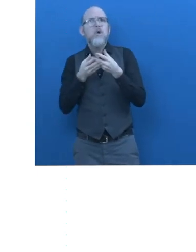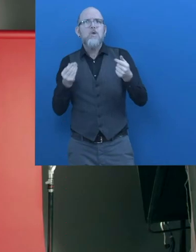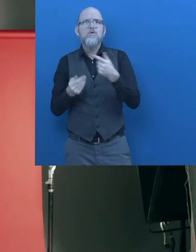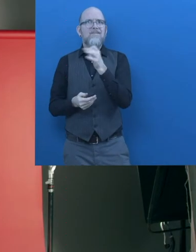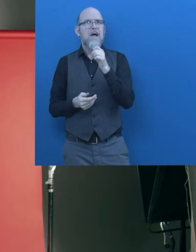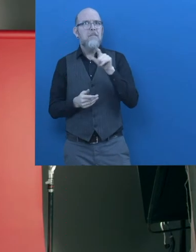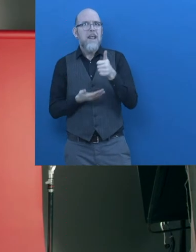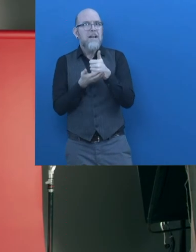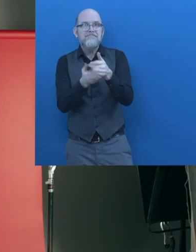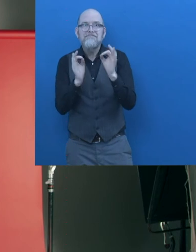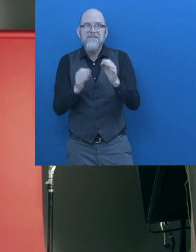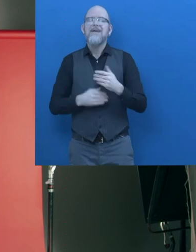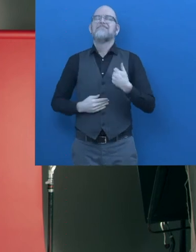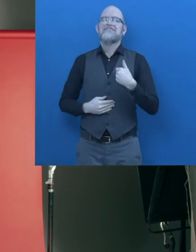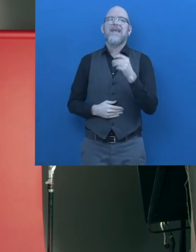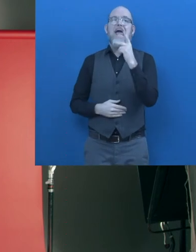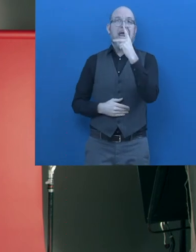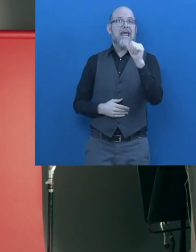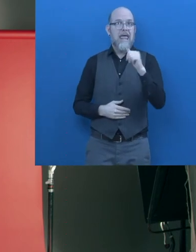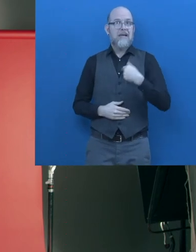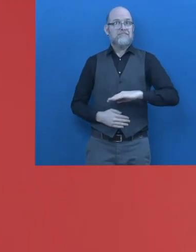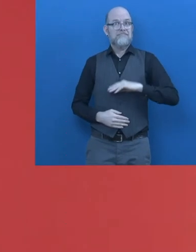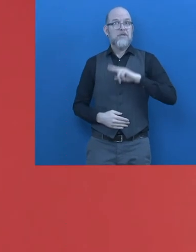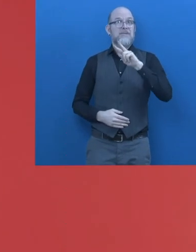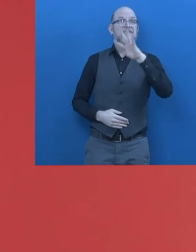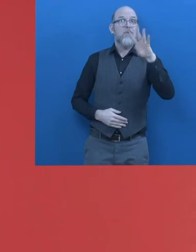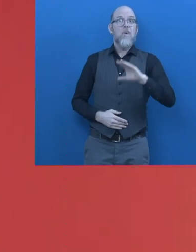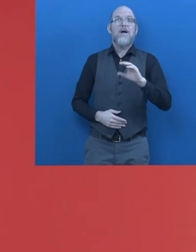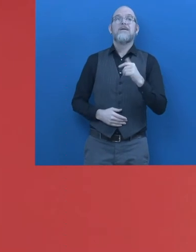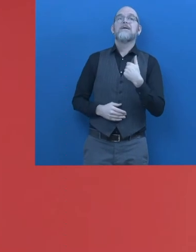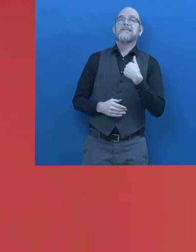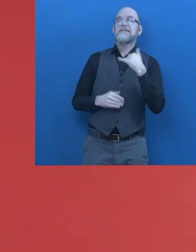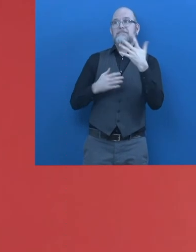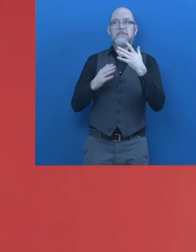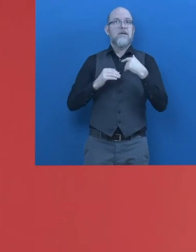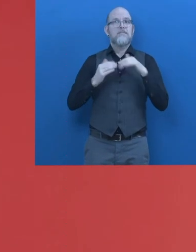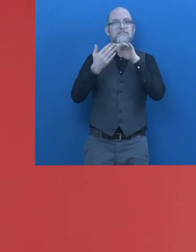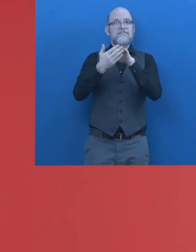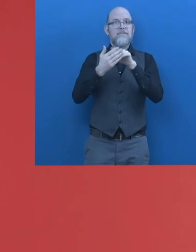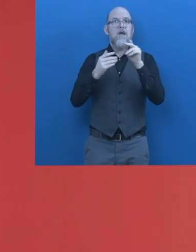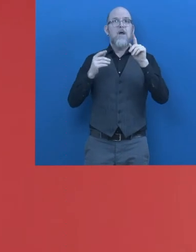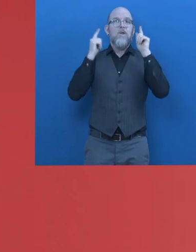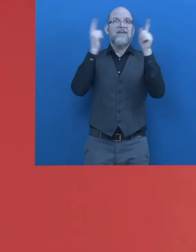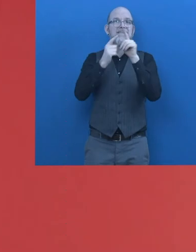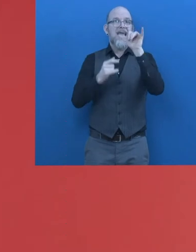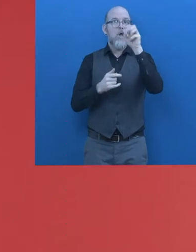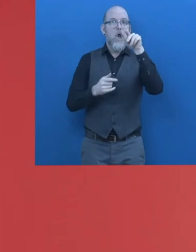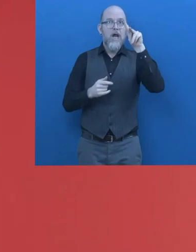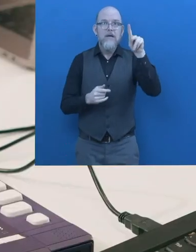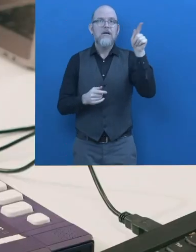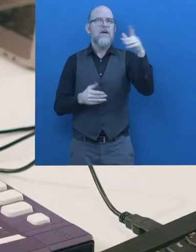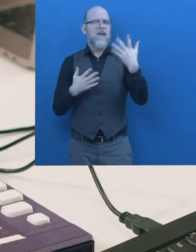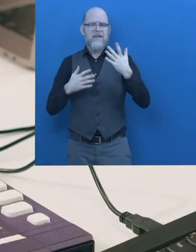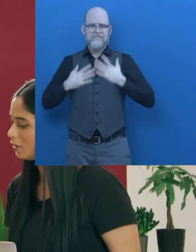My name is Kai. I'm 24. And I currently study kinesiology at York University. I'm